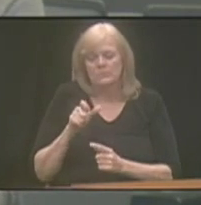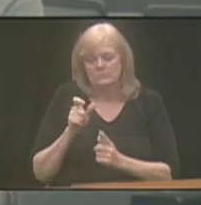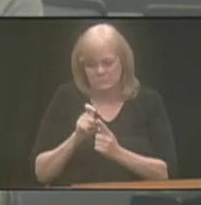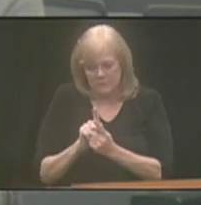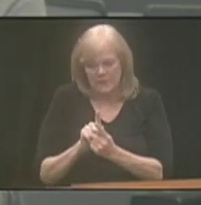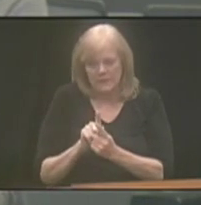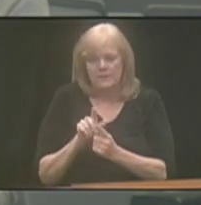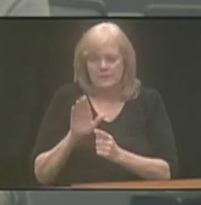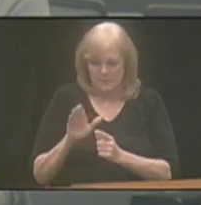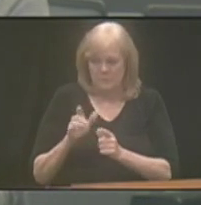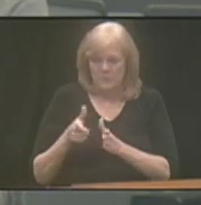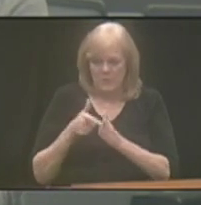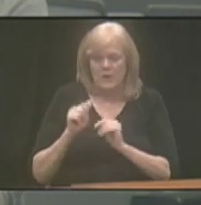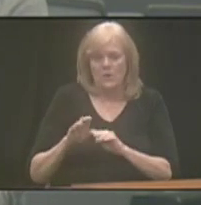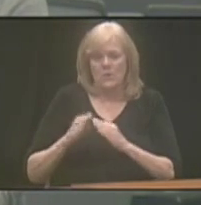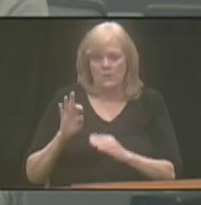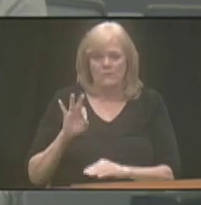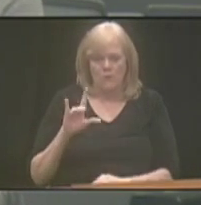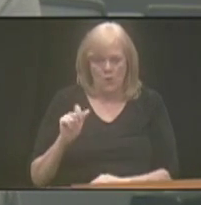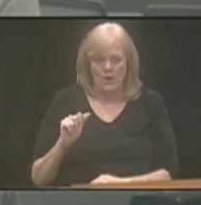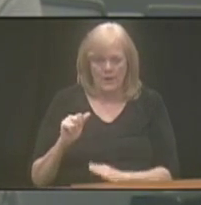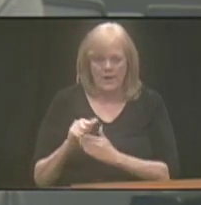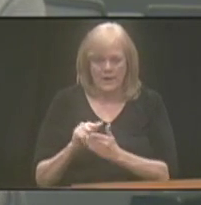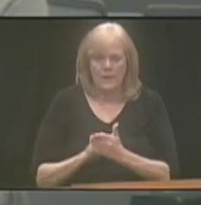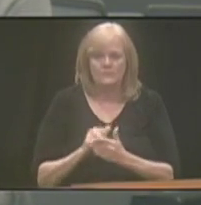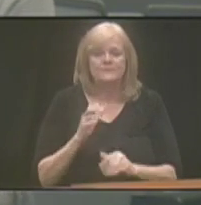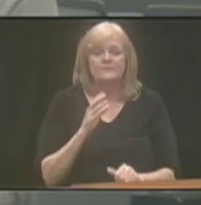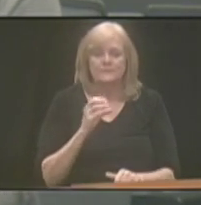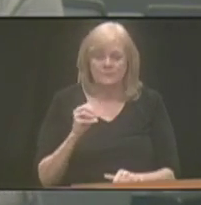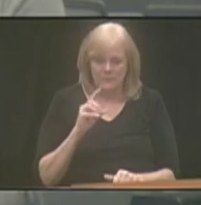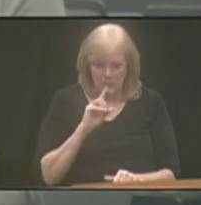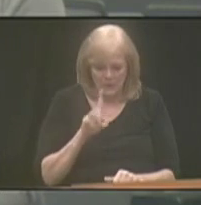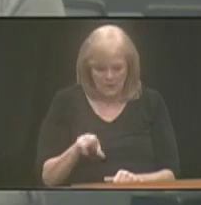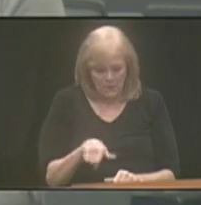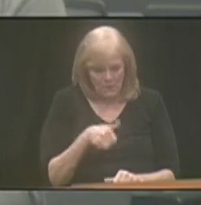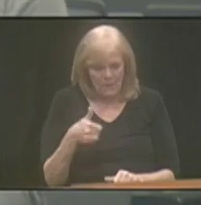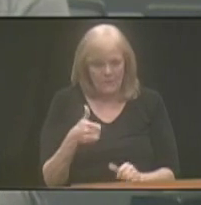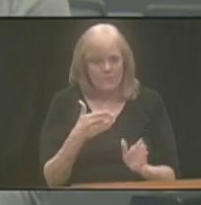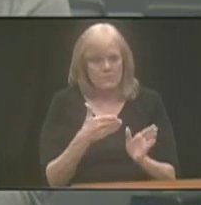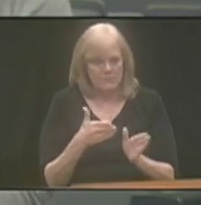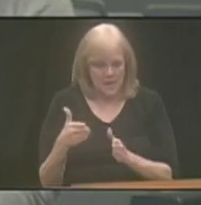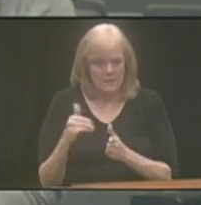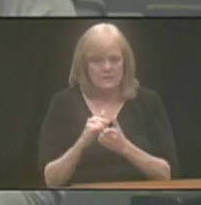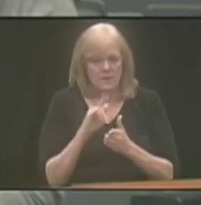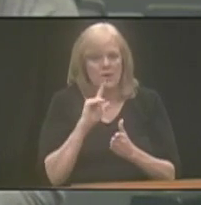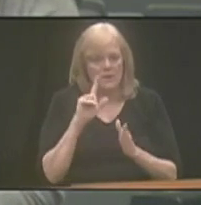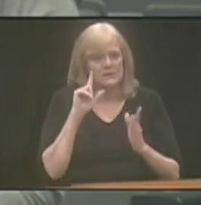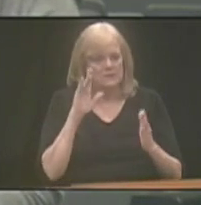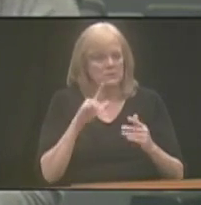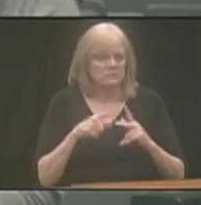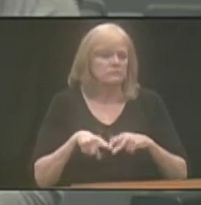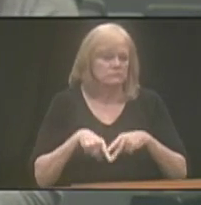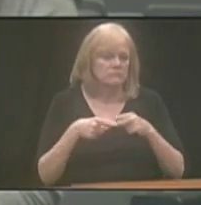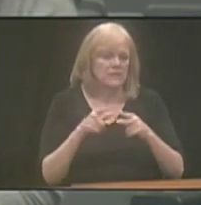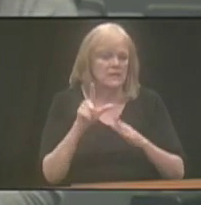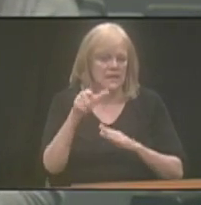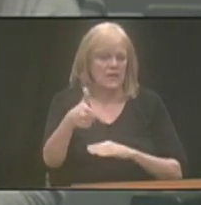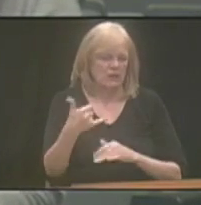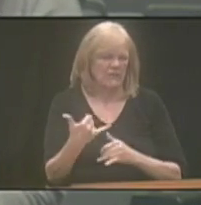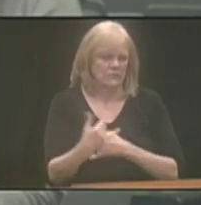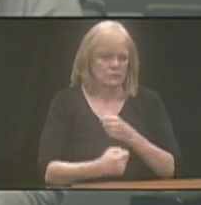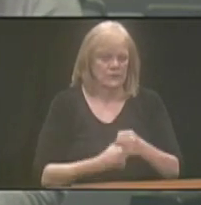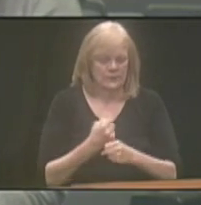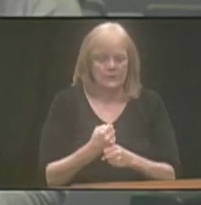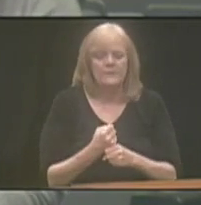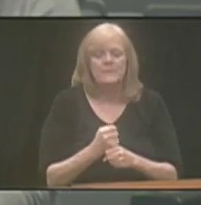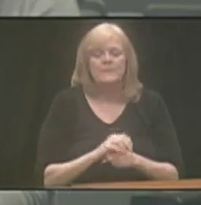meet the eligibility requirements, can open up the Florida account. And there are other plans that are expected to launch later this year as well.